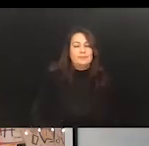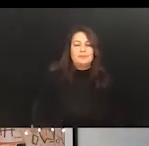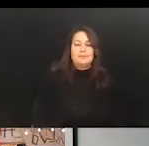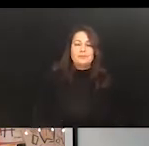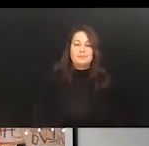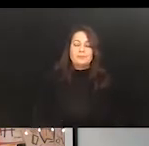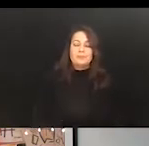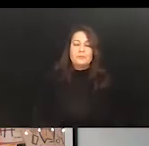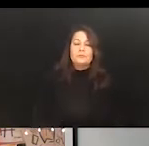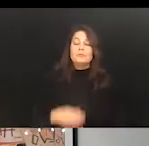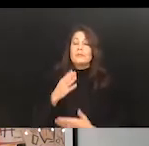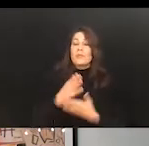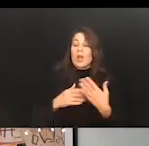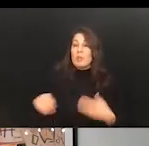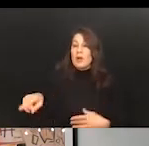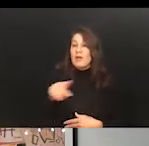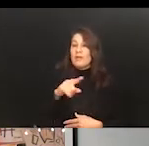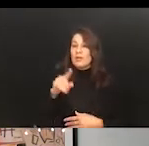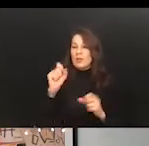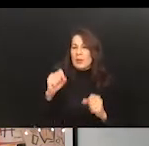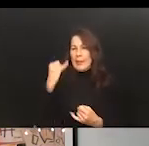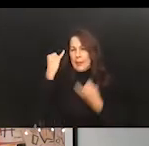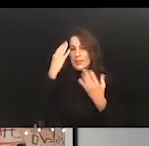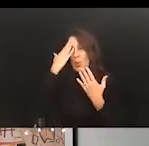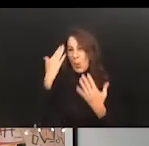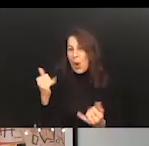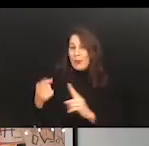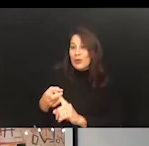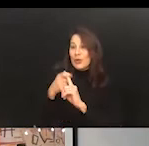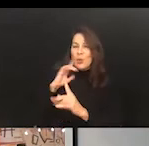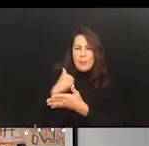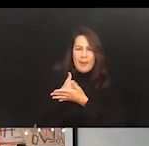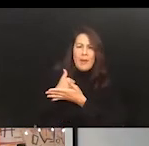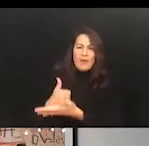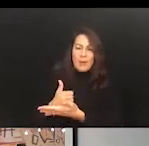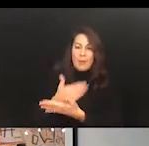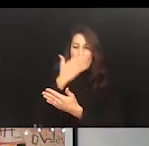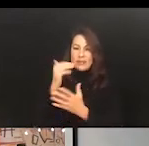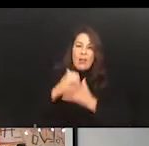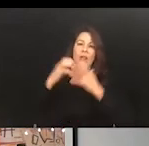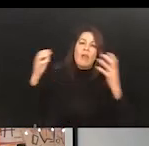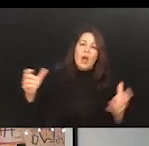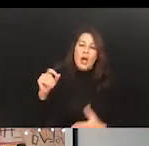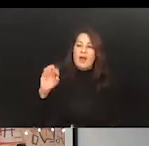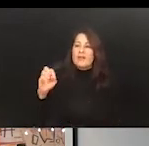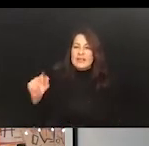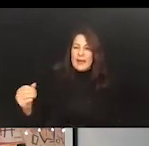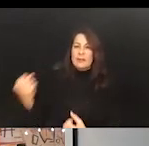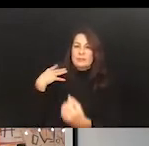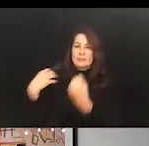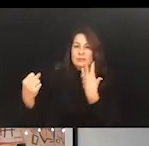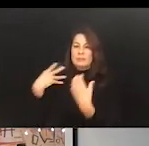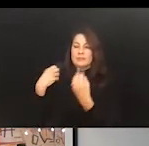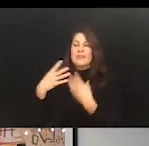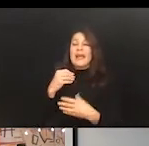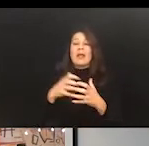you can imagine why in recruiting this would be really helpful because there is a lot of volume of data to deal with. There's a lot of matching